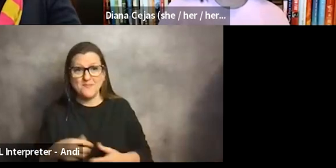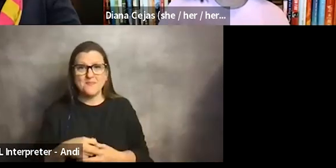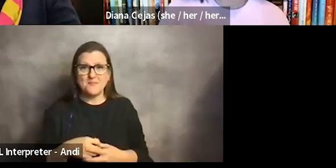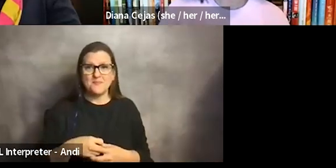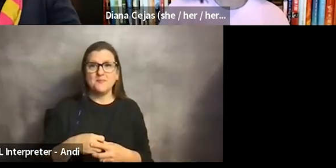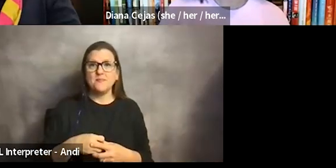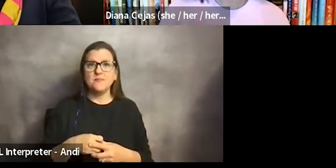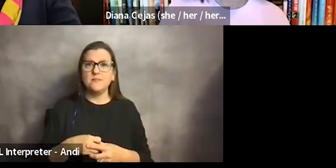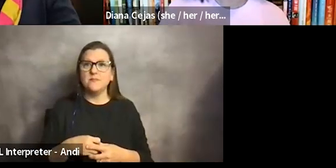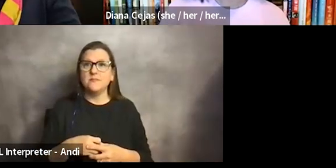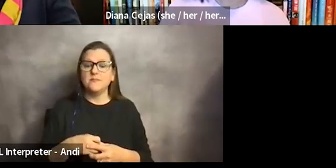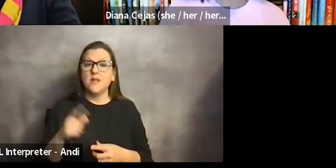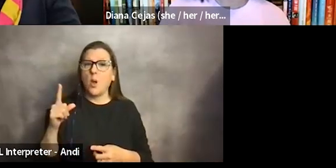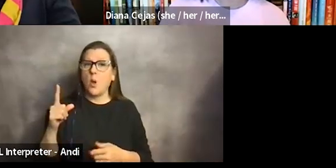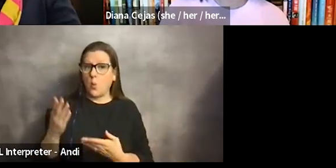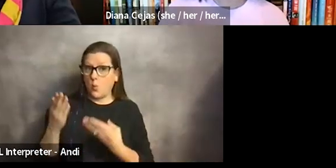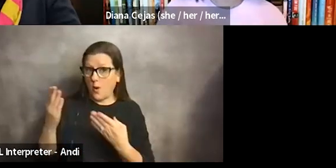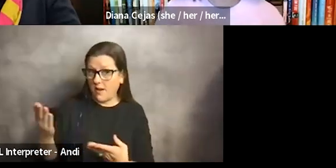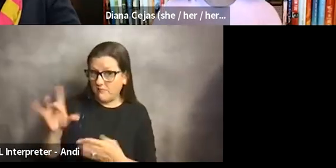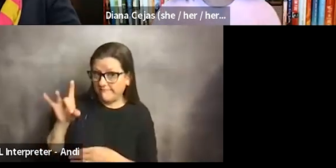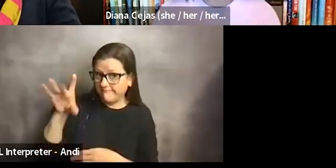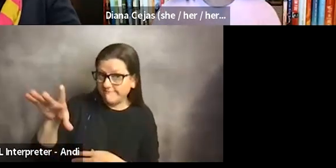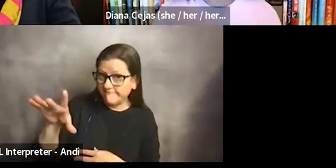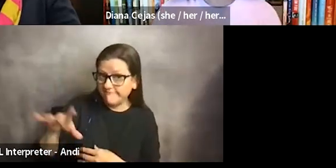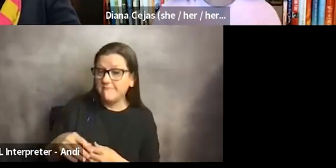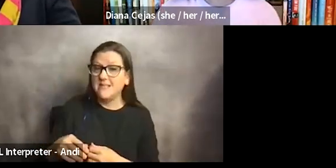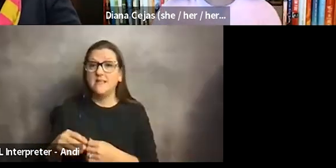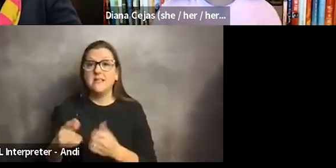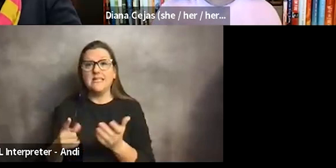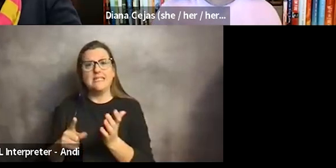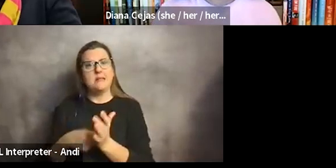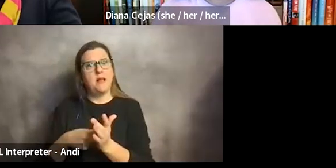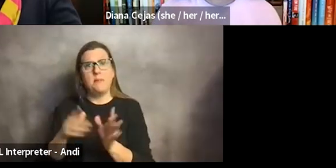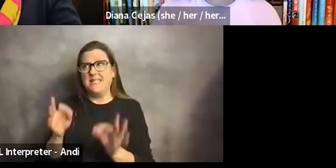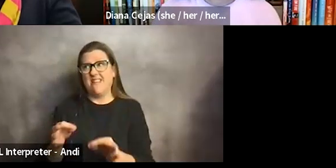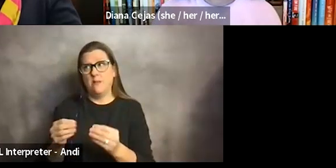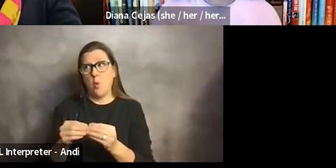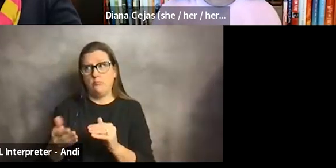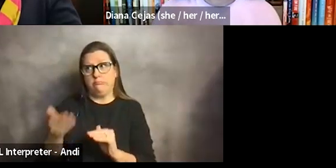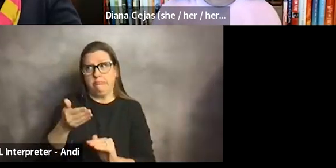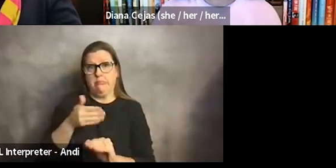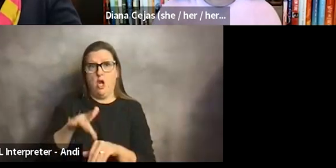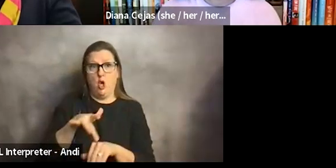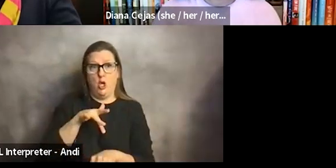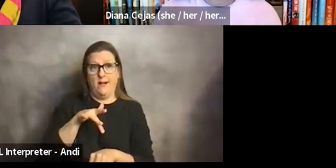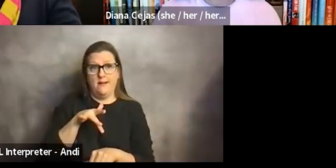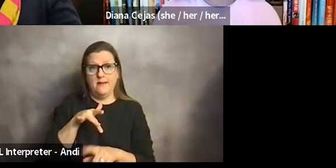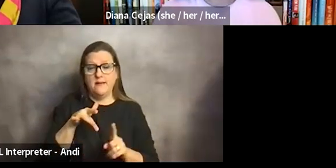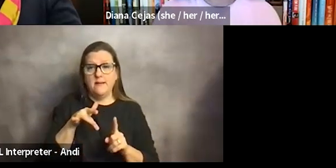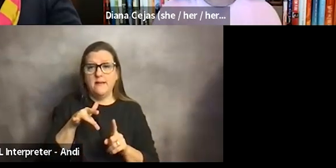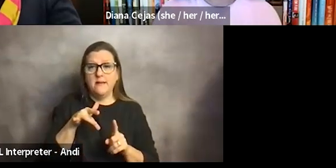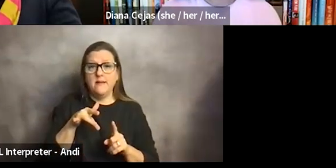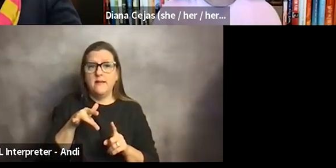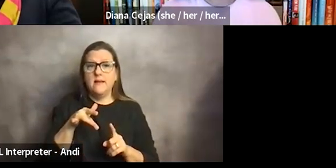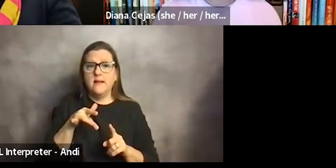So one recommendation I would just like to make is sometimes, and definitely earlier on, I